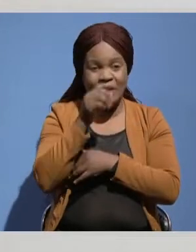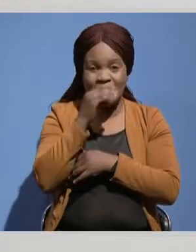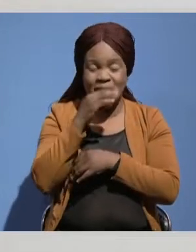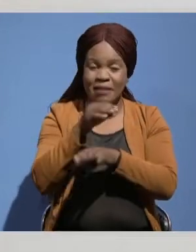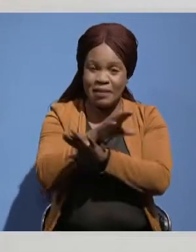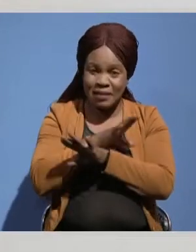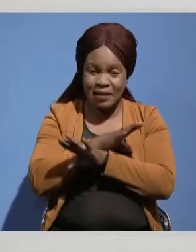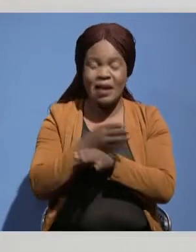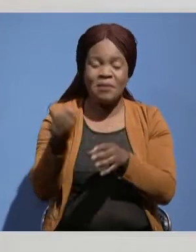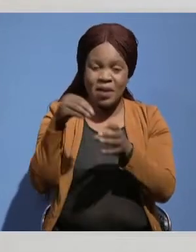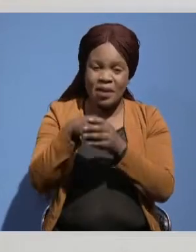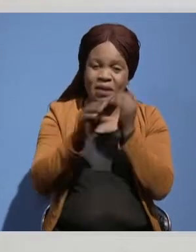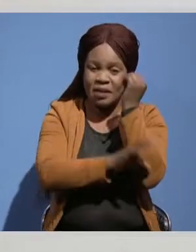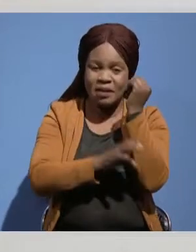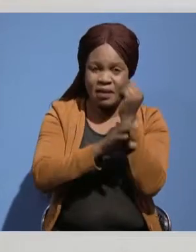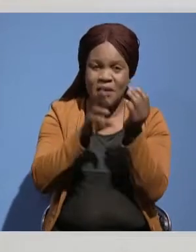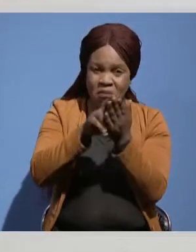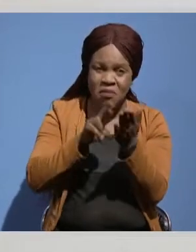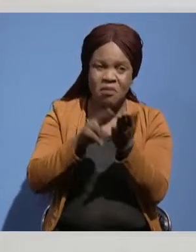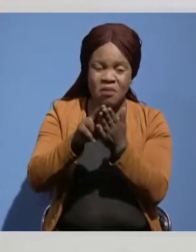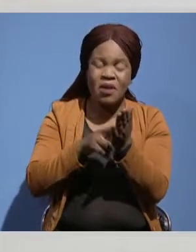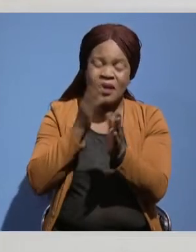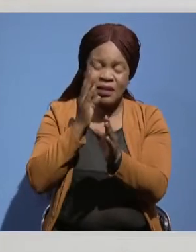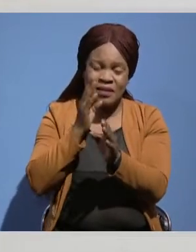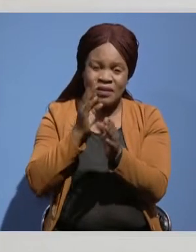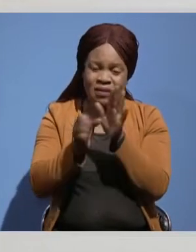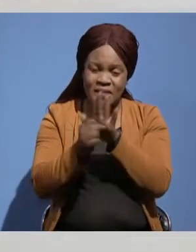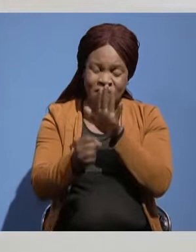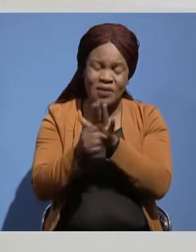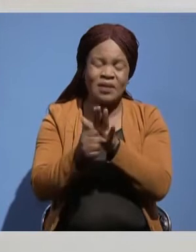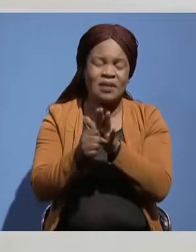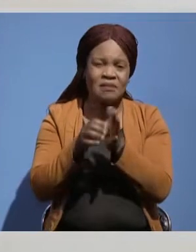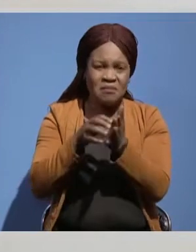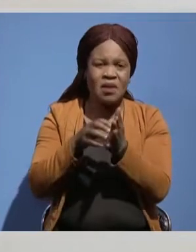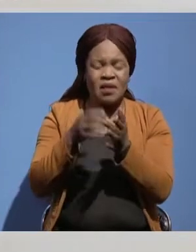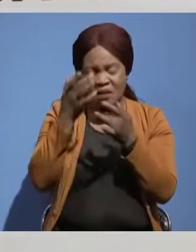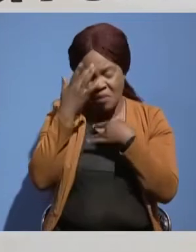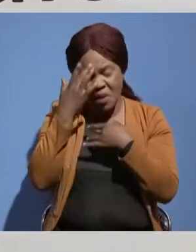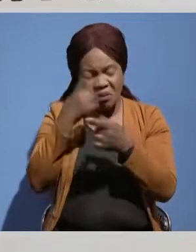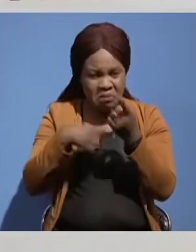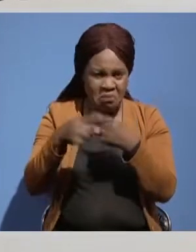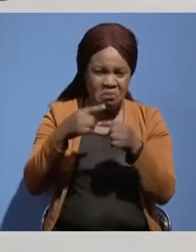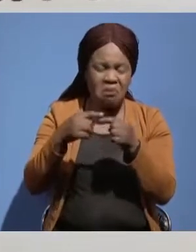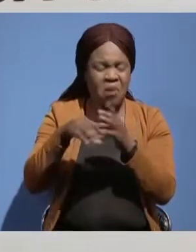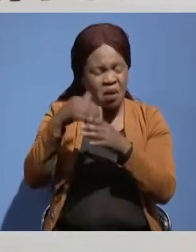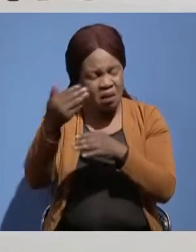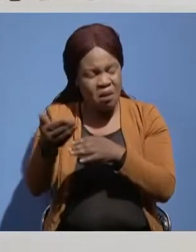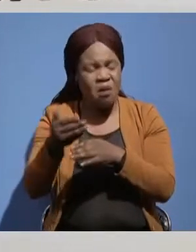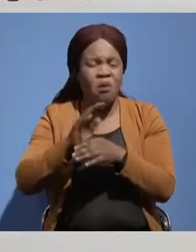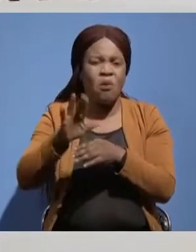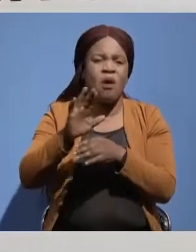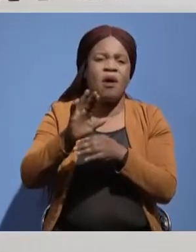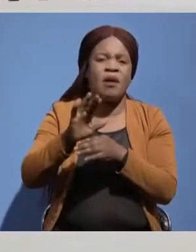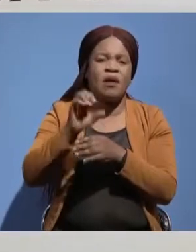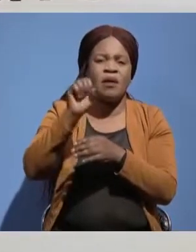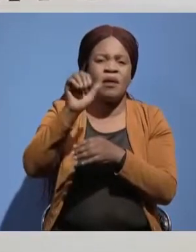Zambia is among countries recording significant gains in laboratory testing and patient outcomes in the SADC region. He says the ministry is also